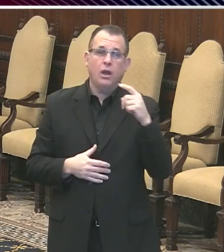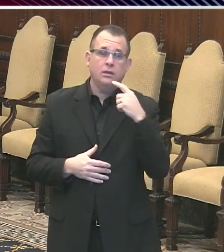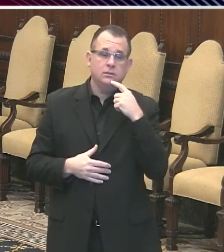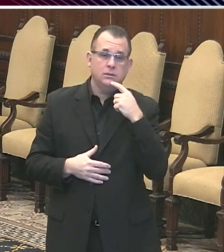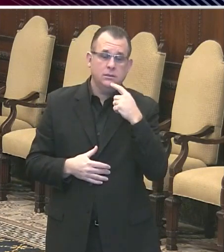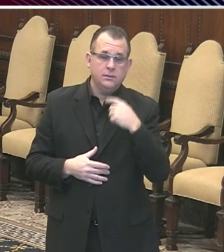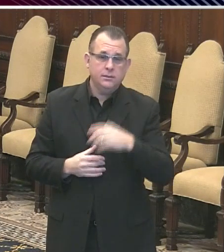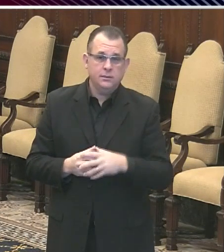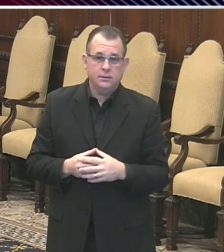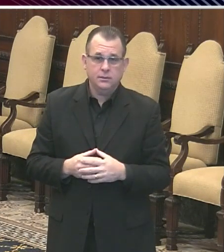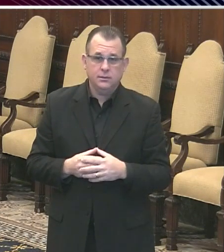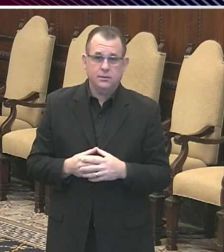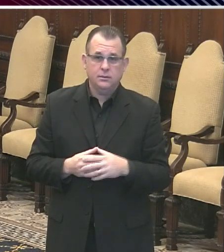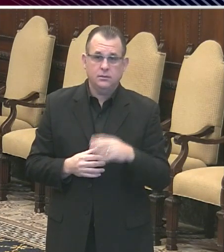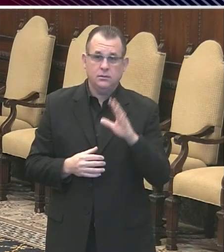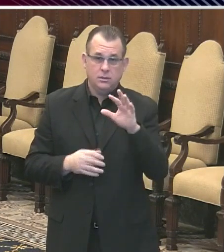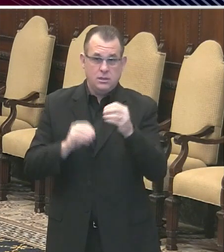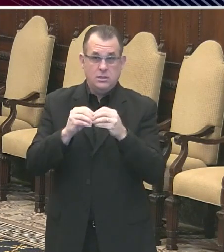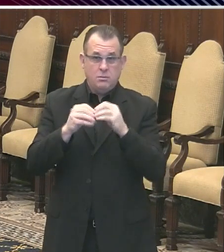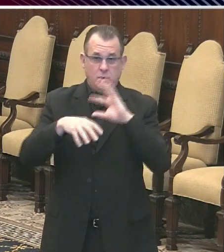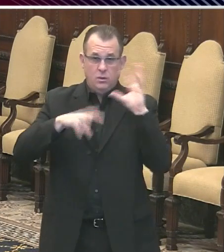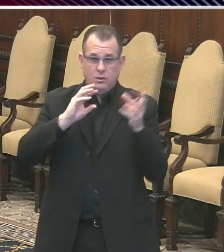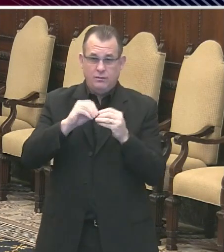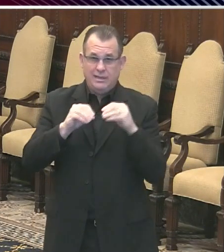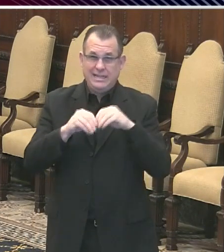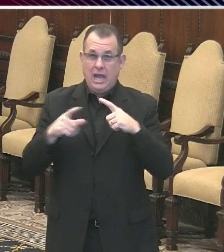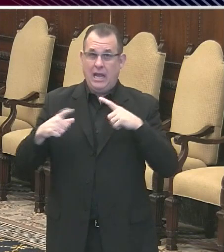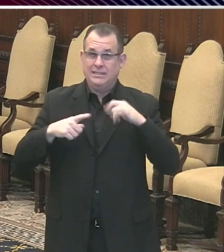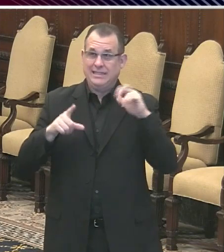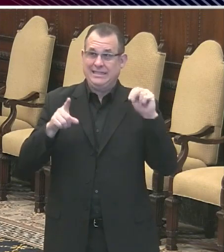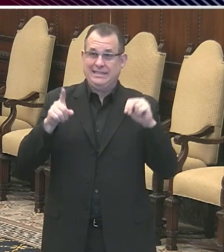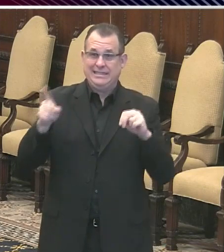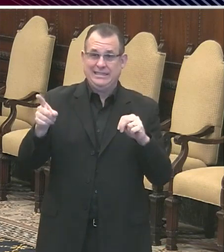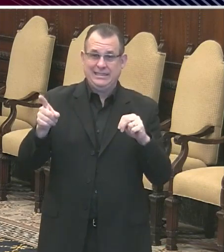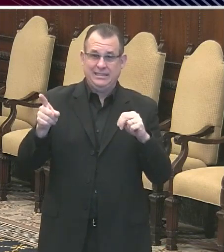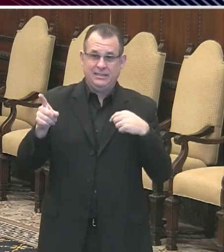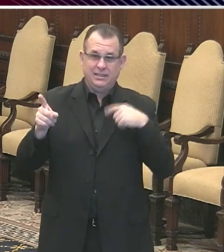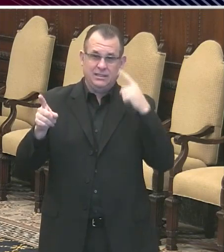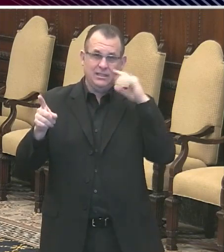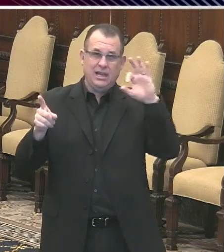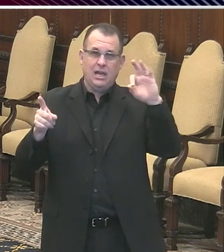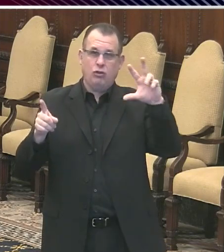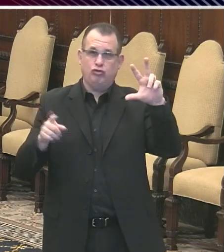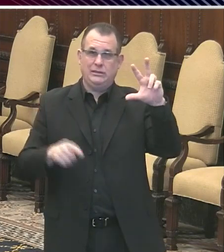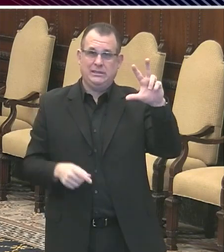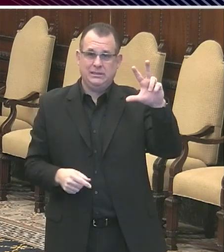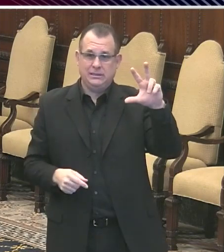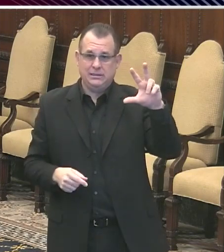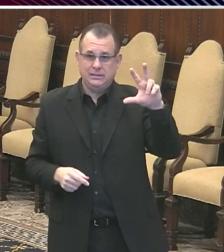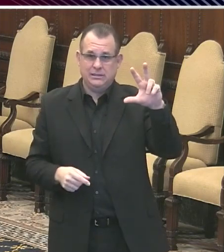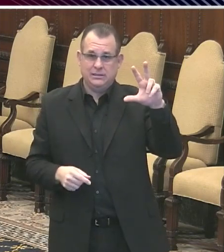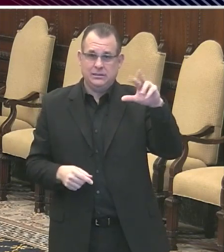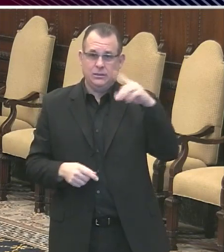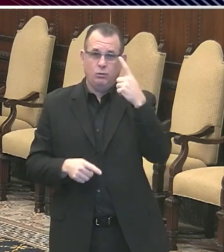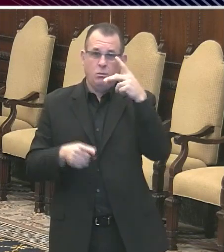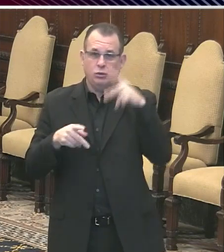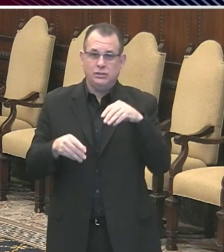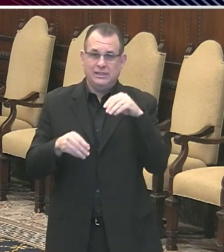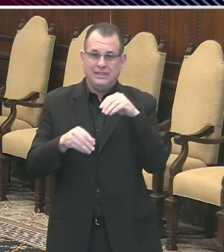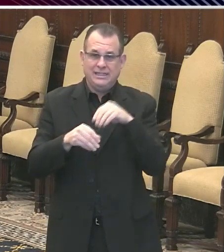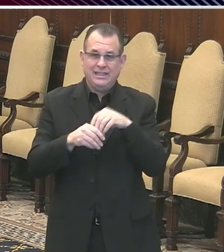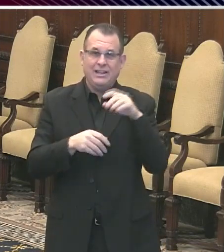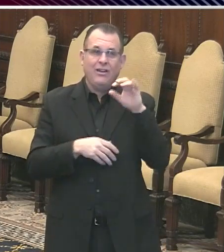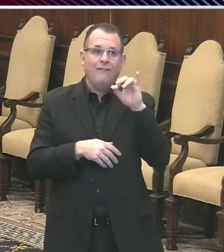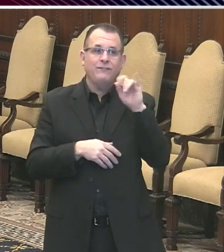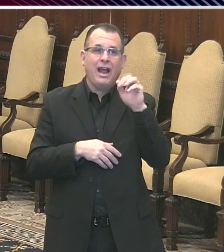we have 93 individuals in the Holiday Inn right now and one in the Fairfield. We have